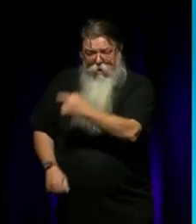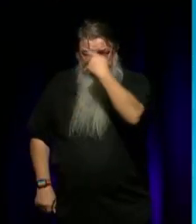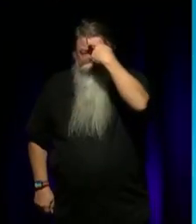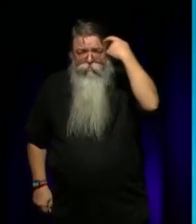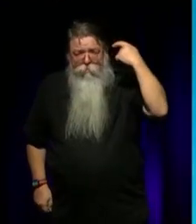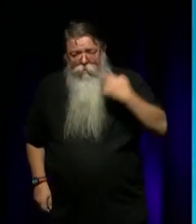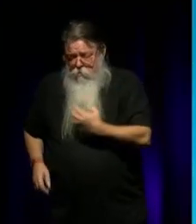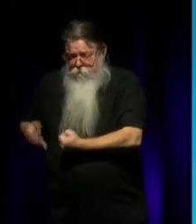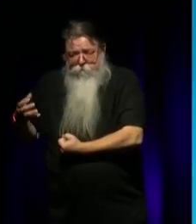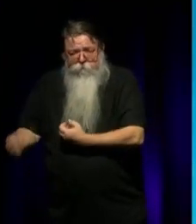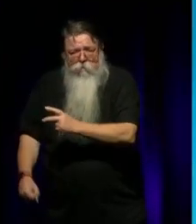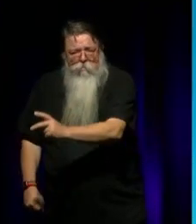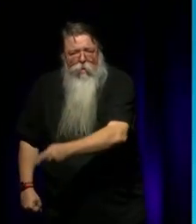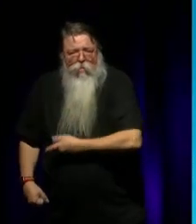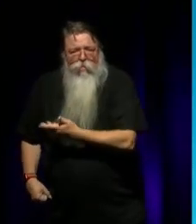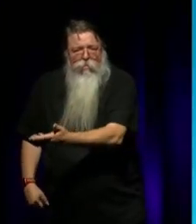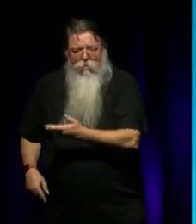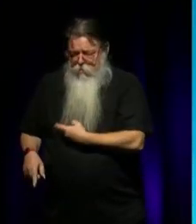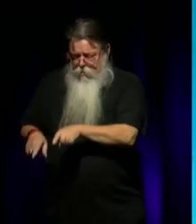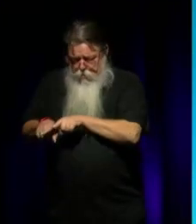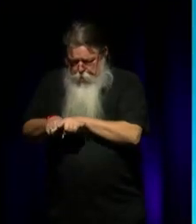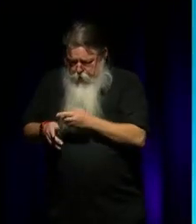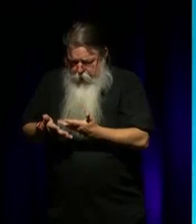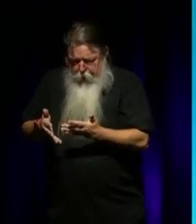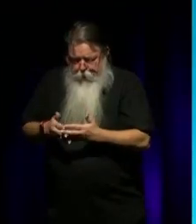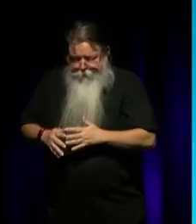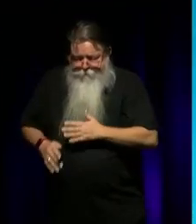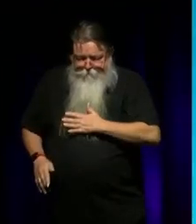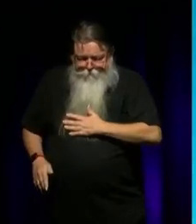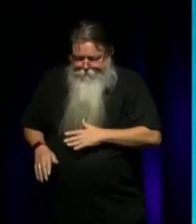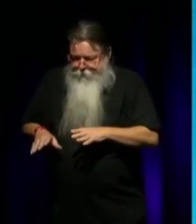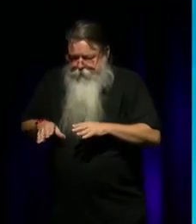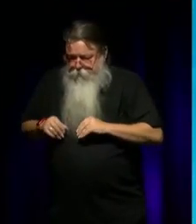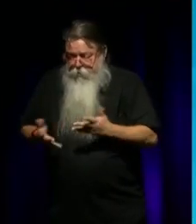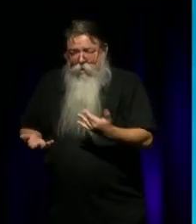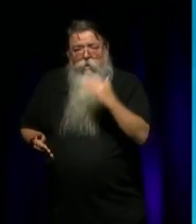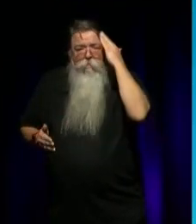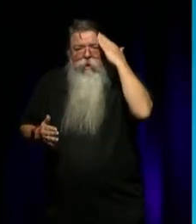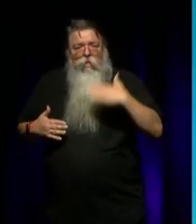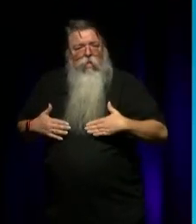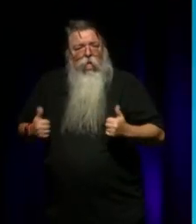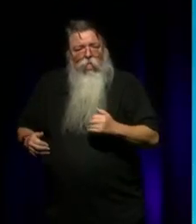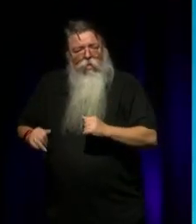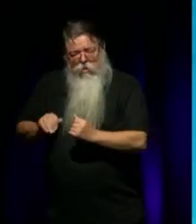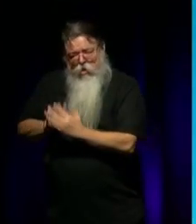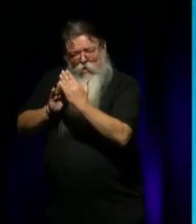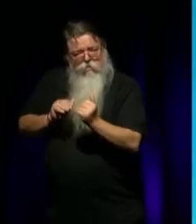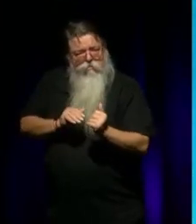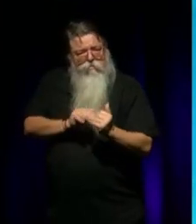and learning how to accept that. You know, the mental health challenges that they would have gone through.